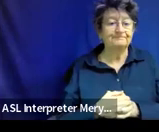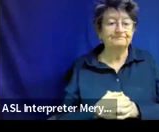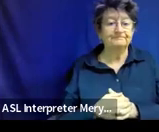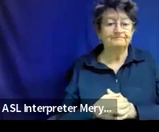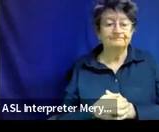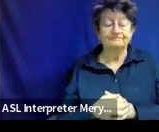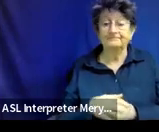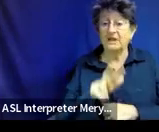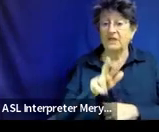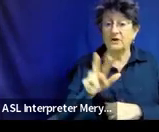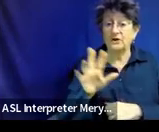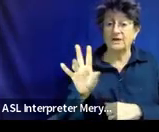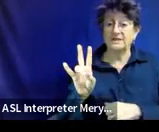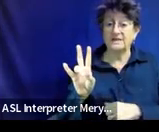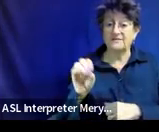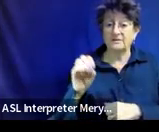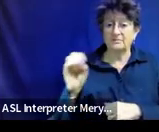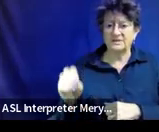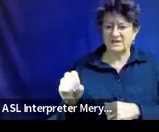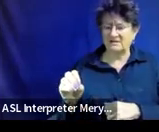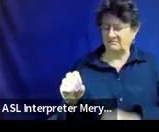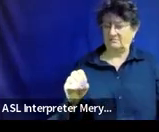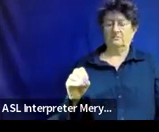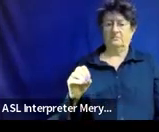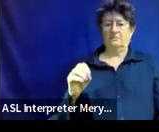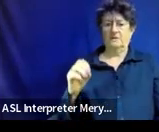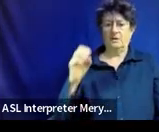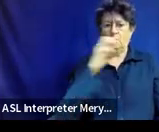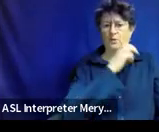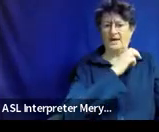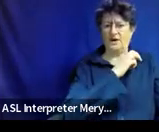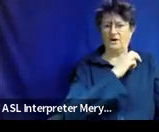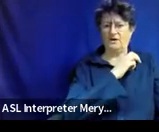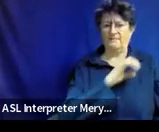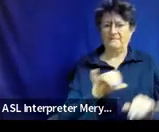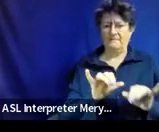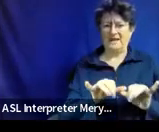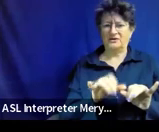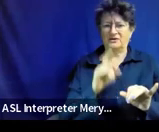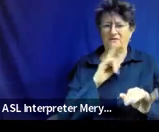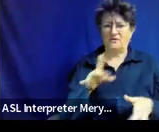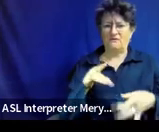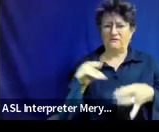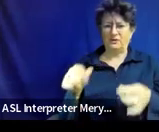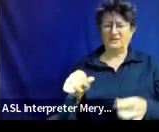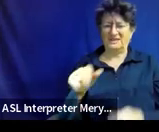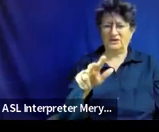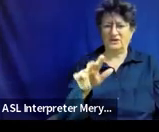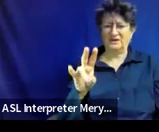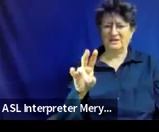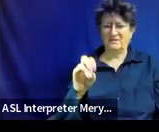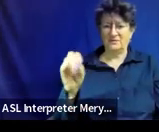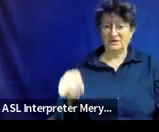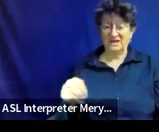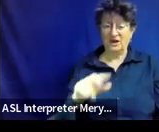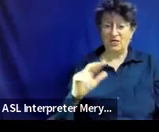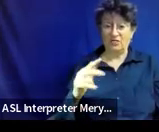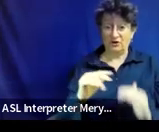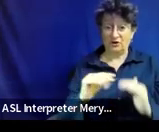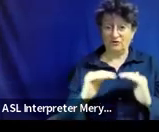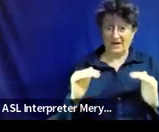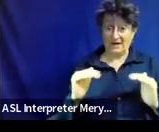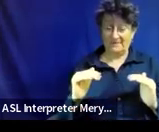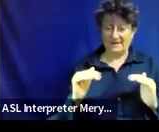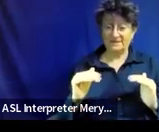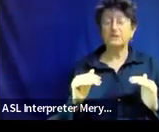She's at 37%, which is a weird way to measure fluency. But anyway, 37% with a third grade passage, and we want her to get to 80% with a third